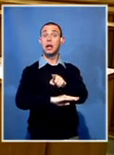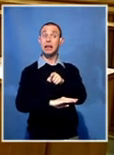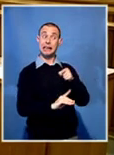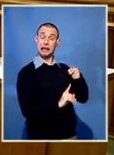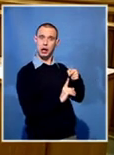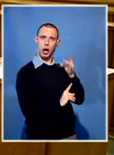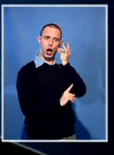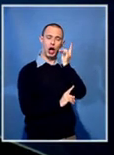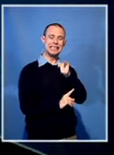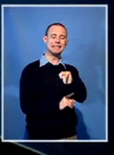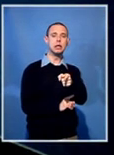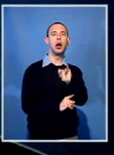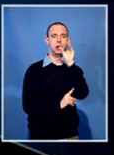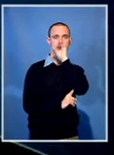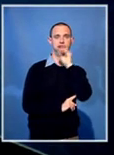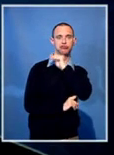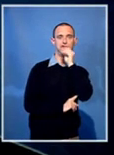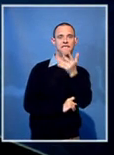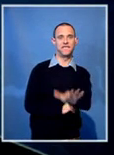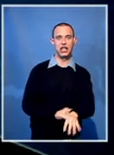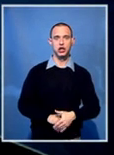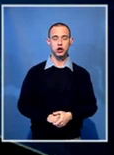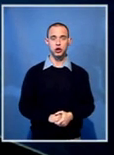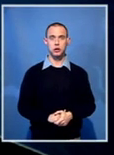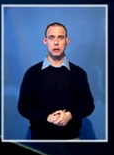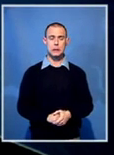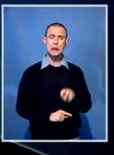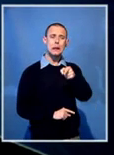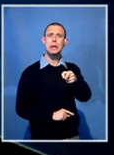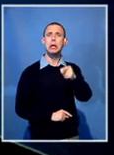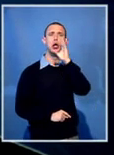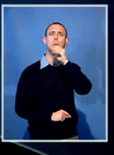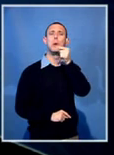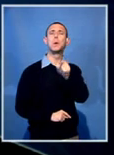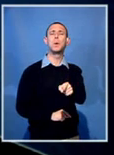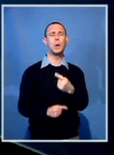Miromasiya speaking. He was complaining.